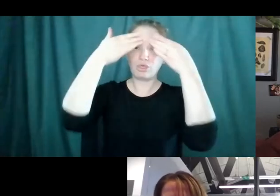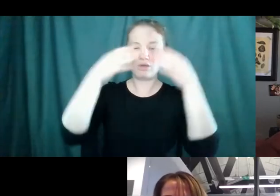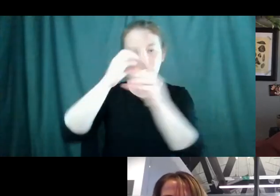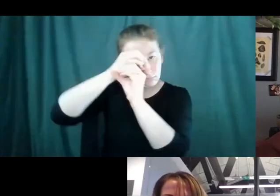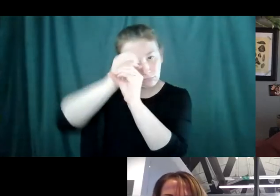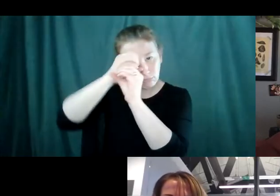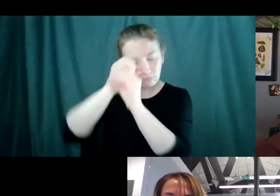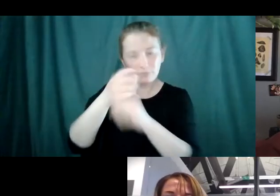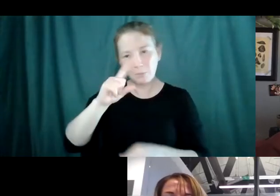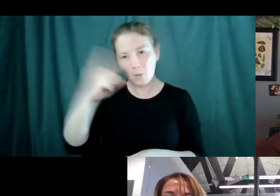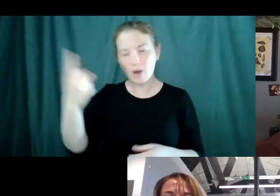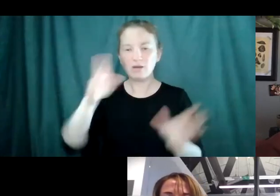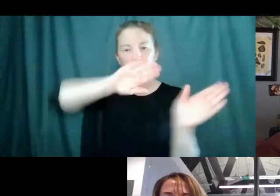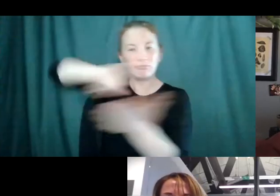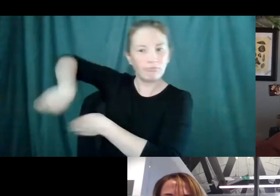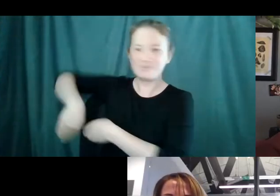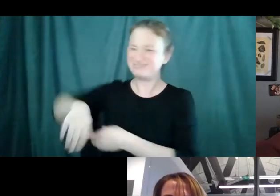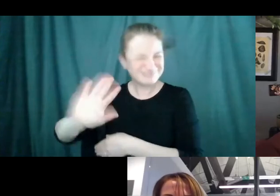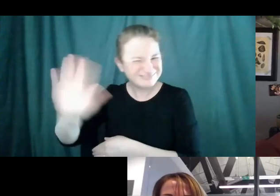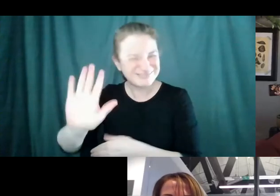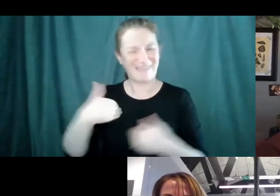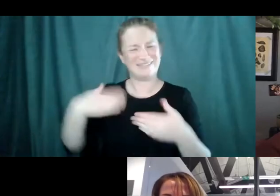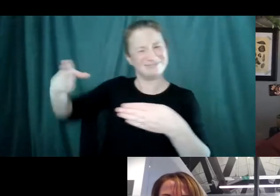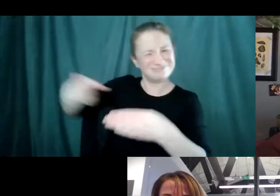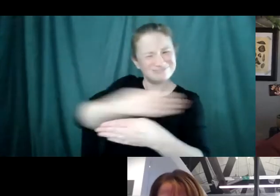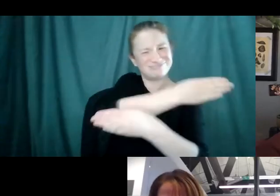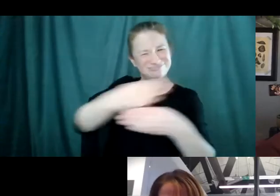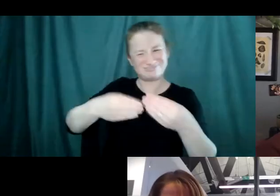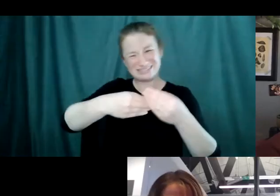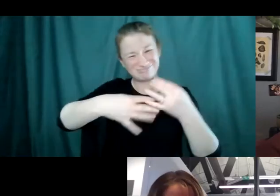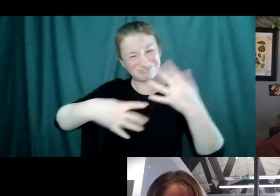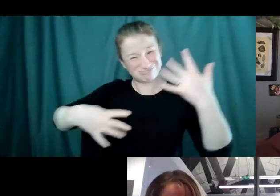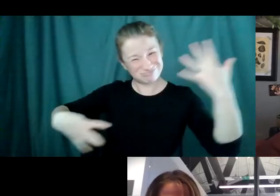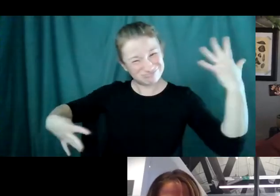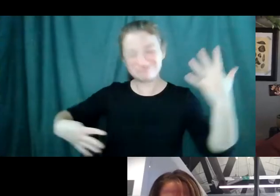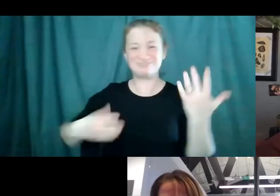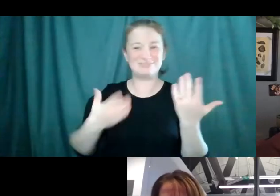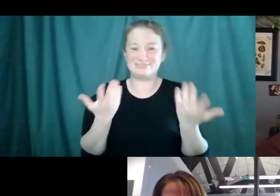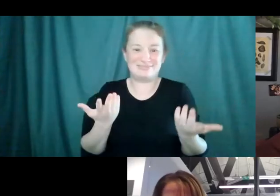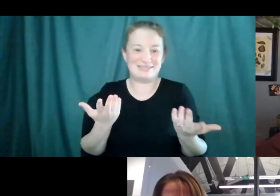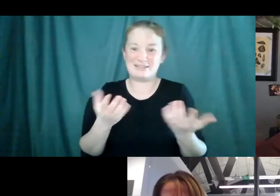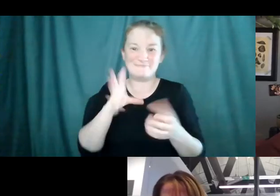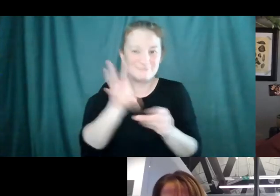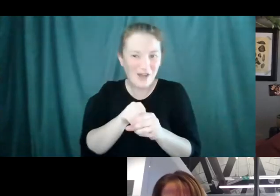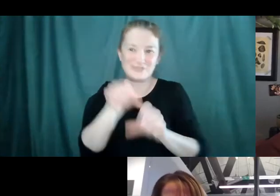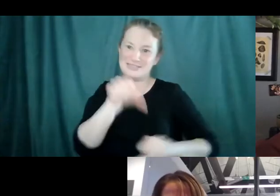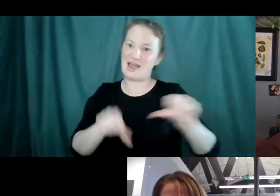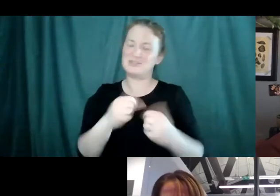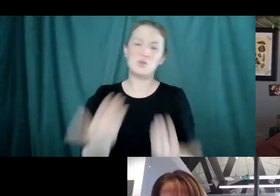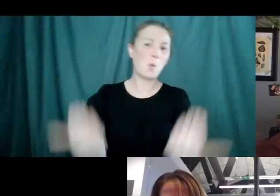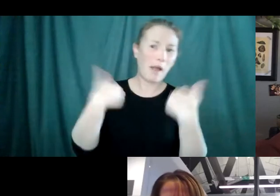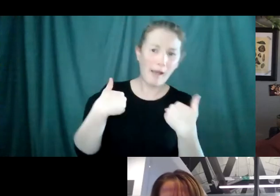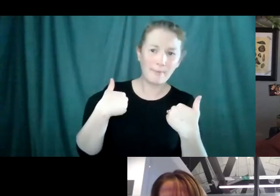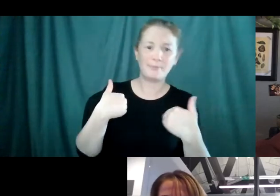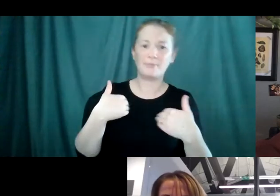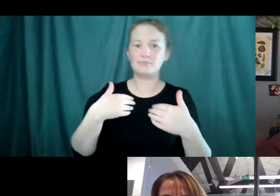view of what science is. So I would say that you should come just like Jay said, and, and give your opinion and give your insight and